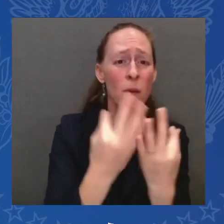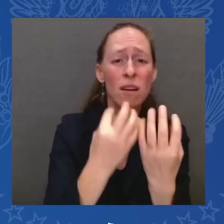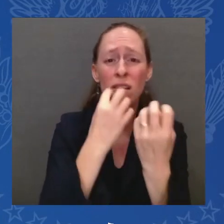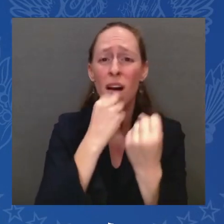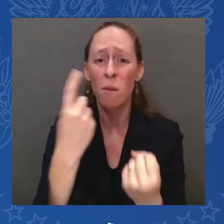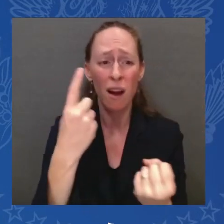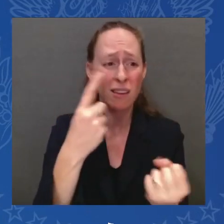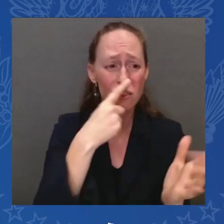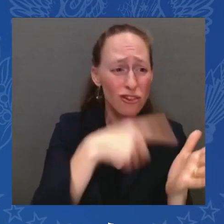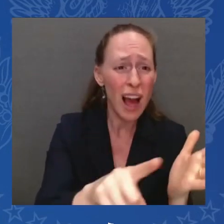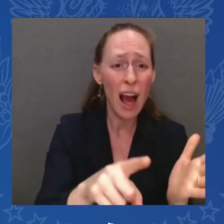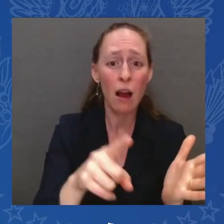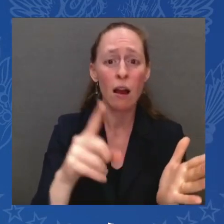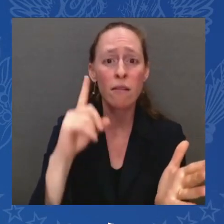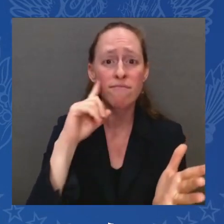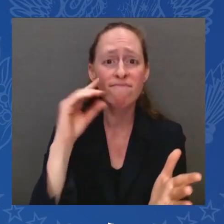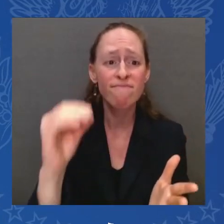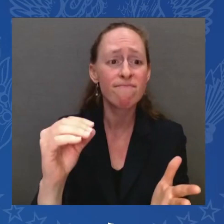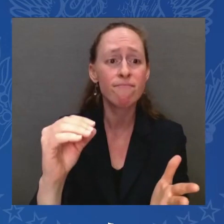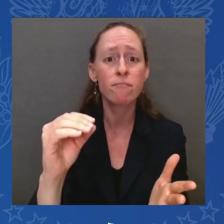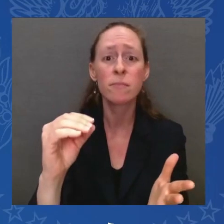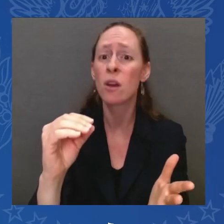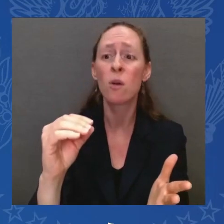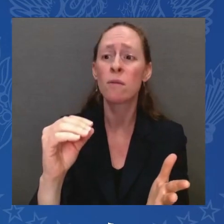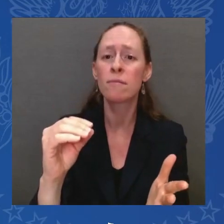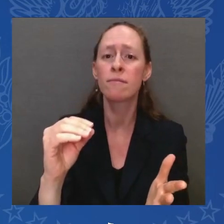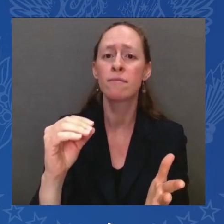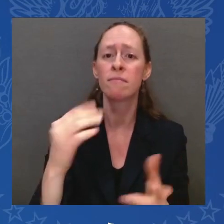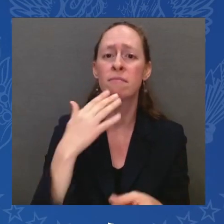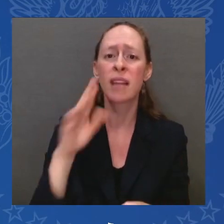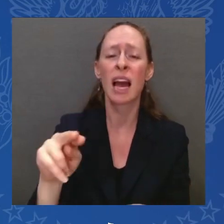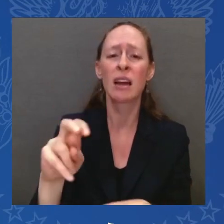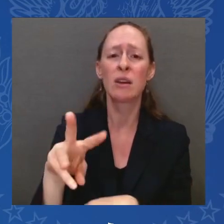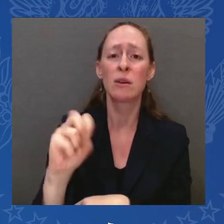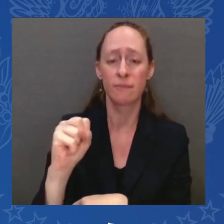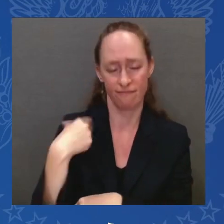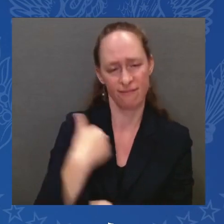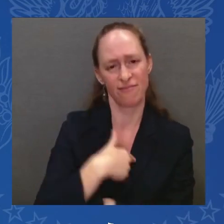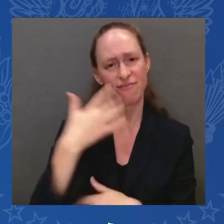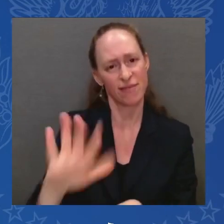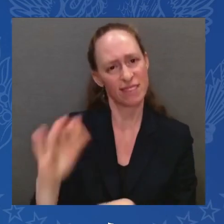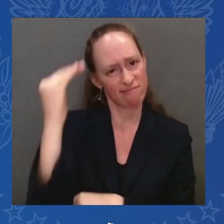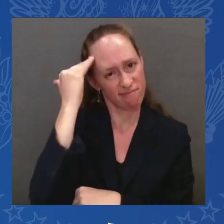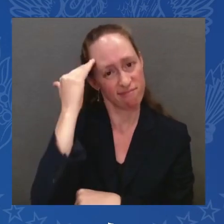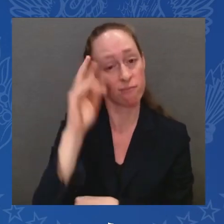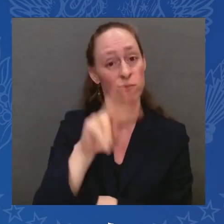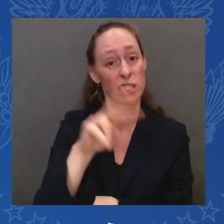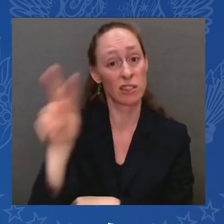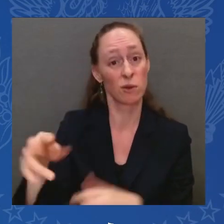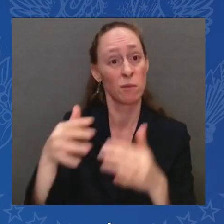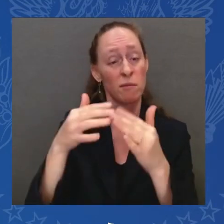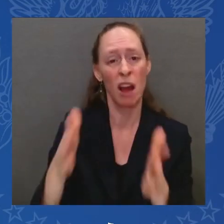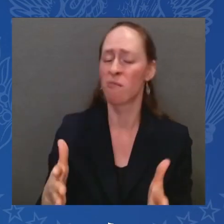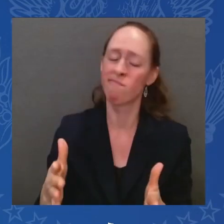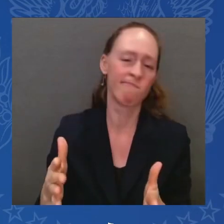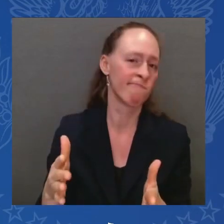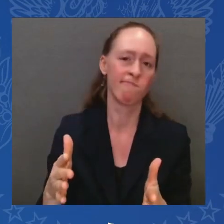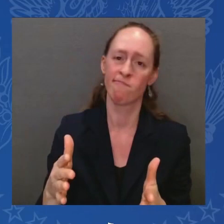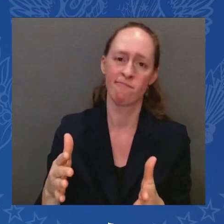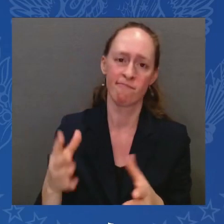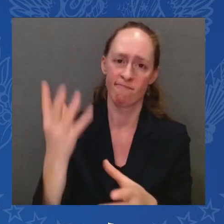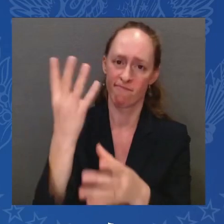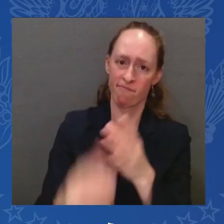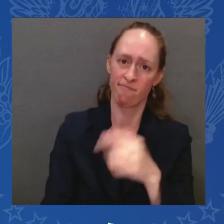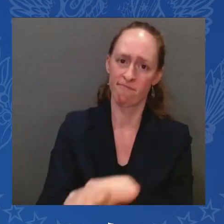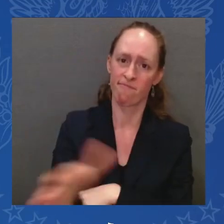I know you're all hurting. The entire Jewish community is hurting. I'm hurting. And we grieve with